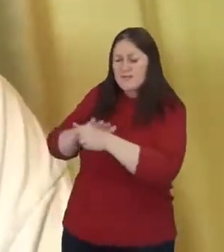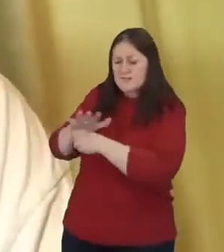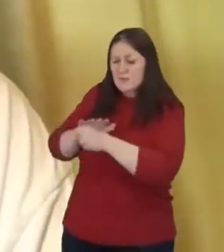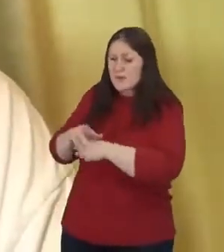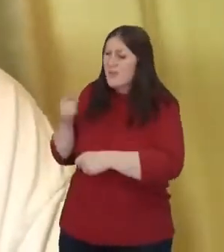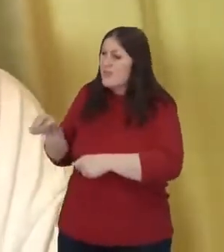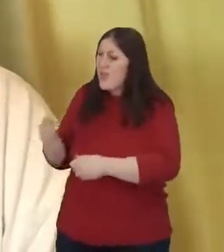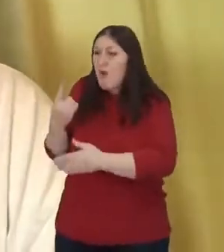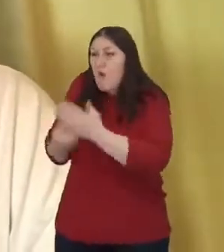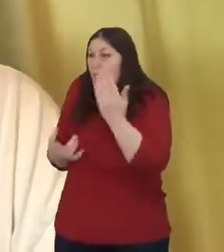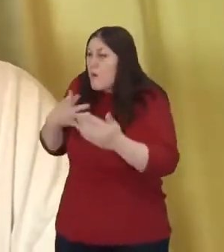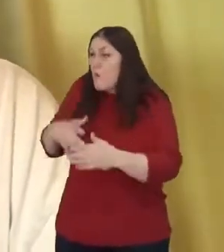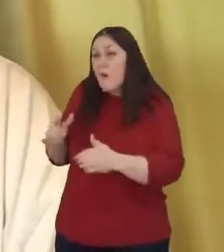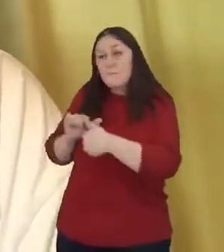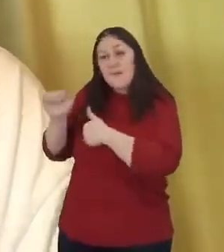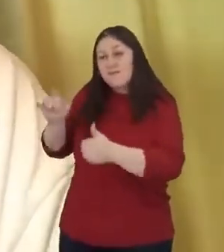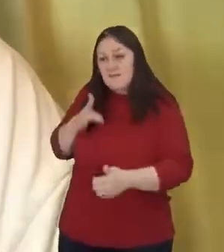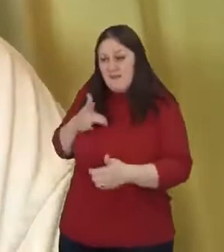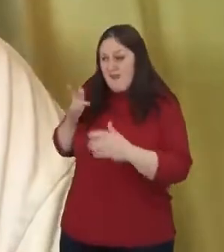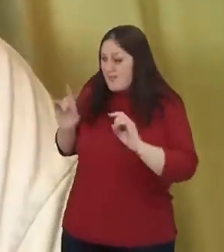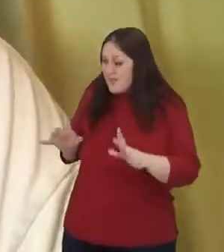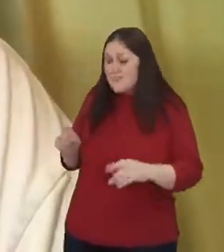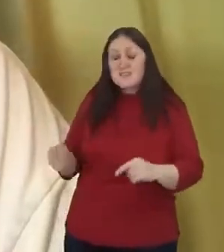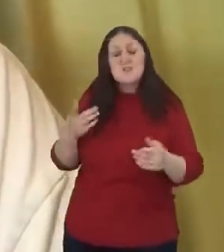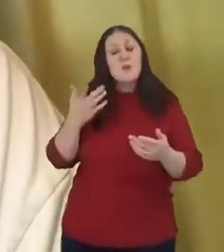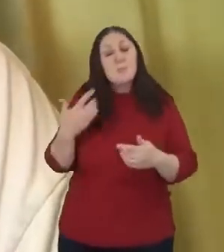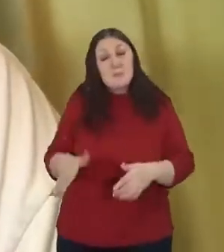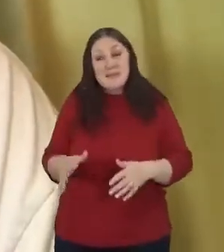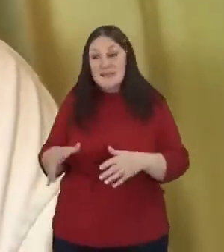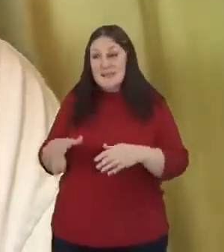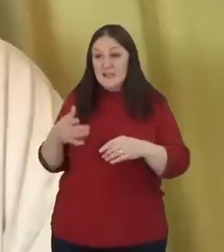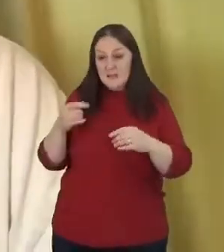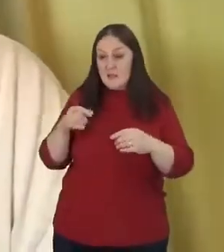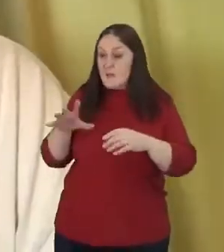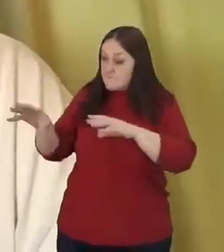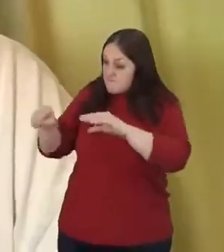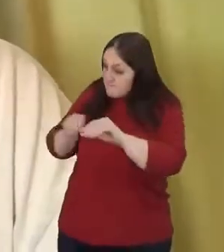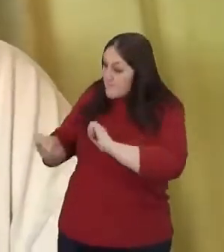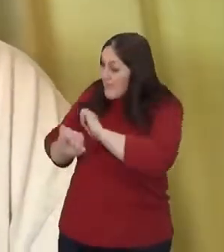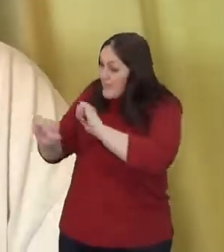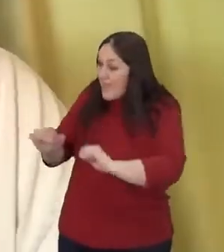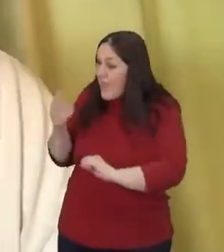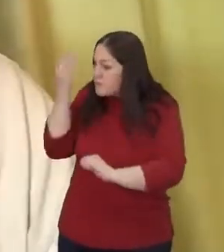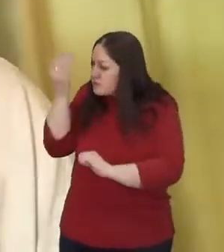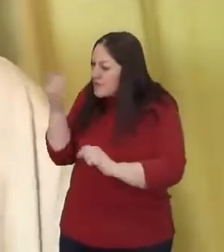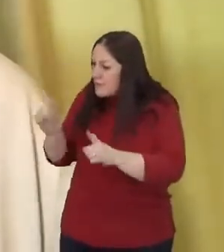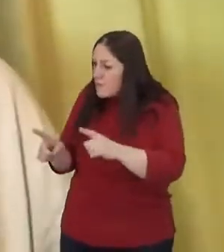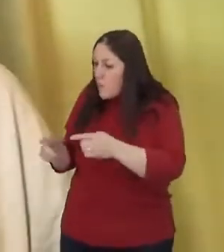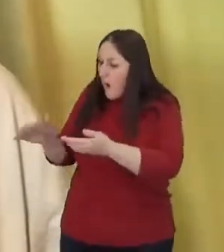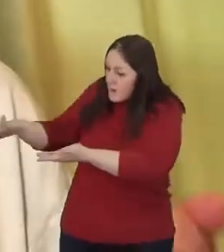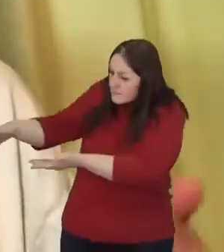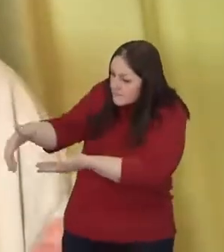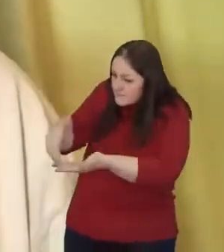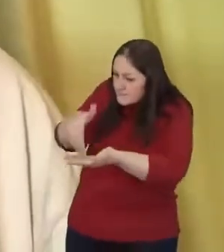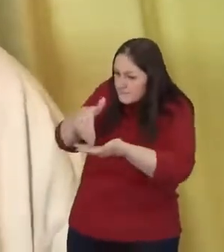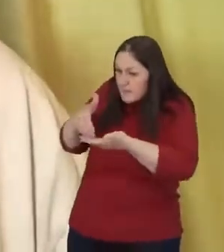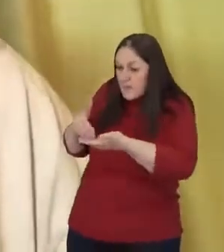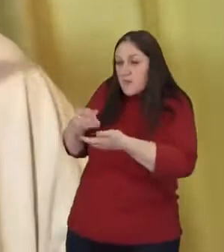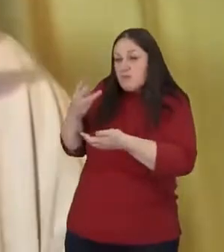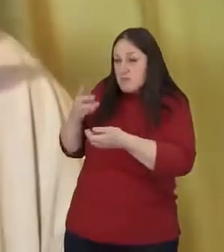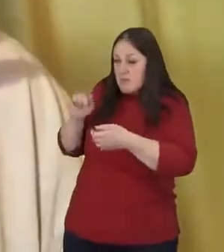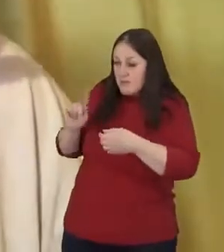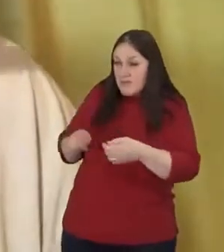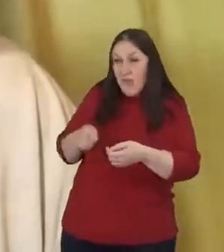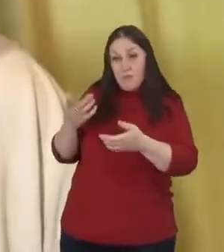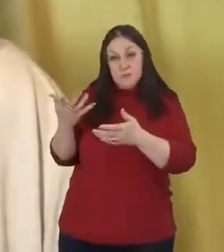country where we gathered 3,000 dreams of immigrant families, and we marched together